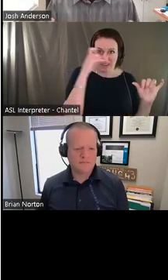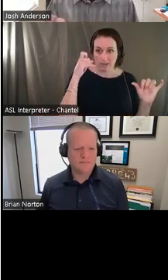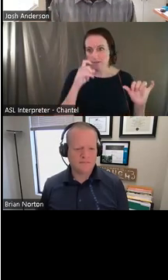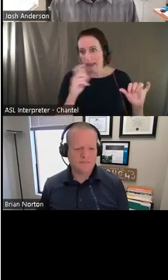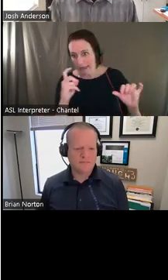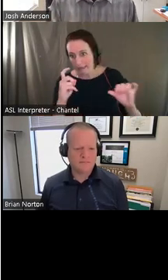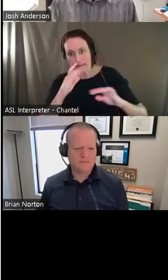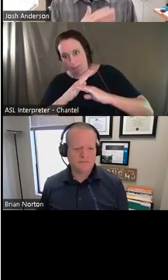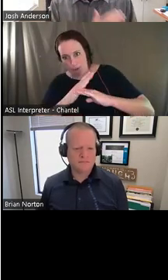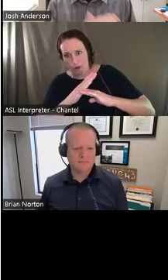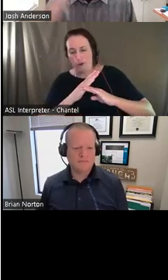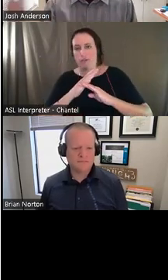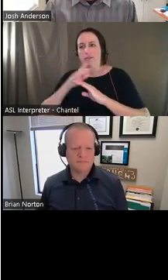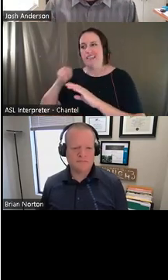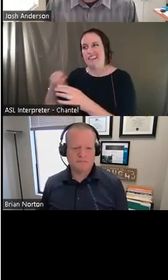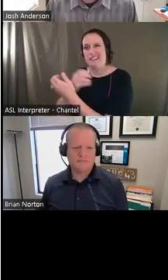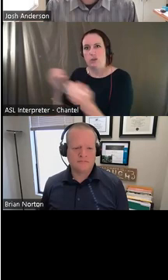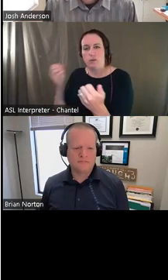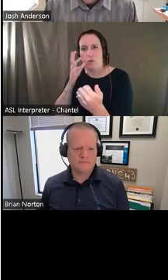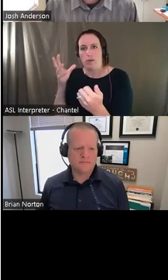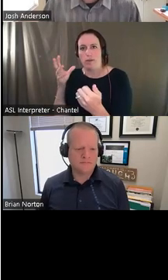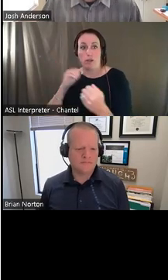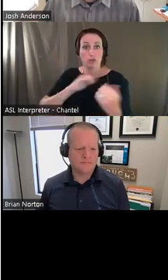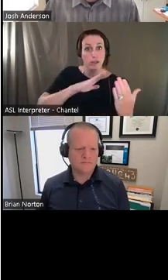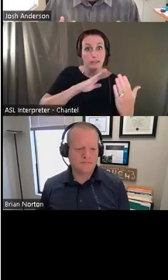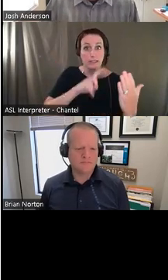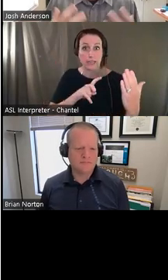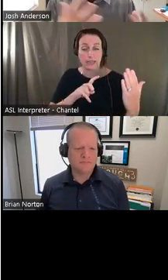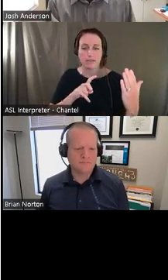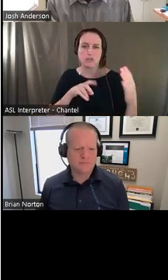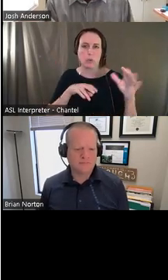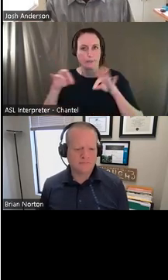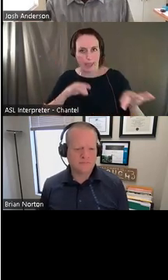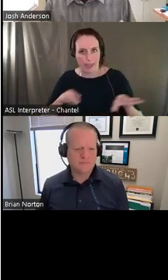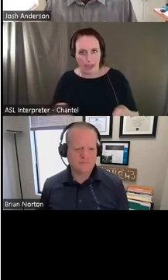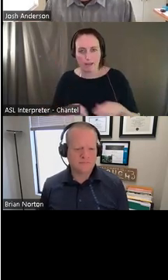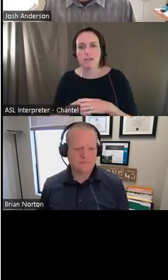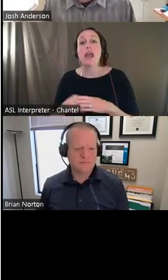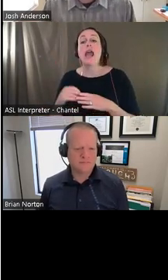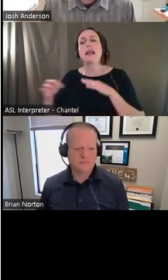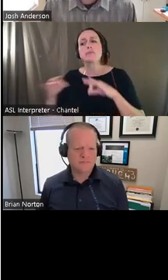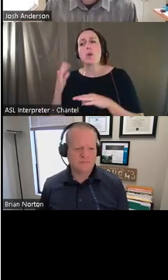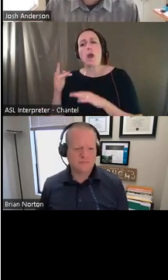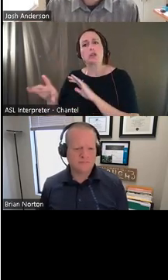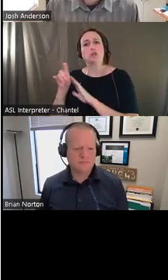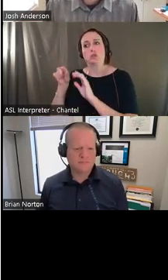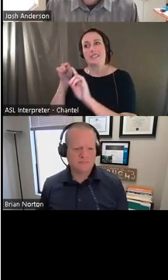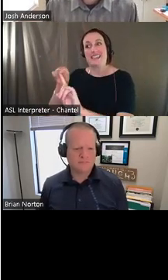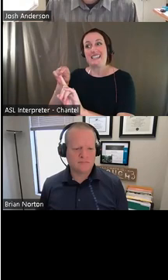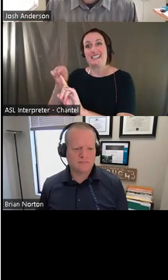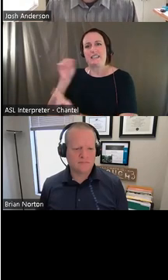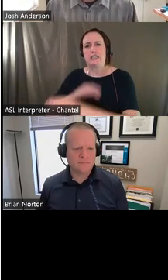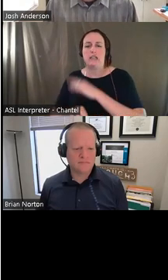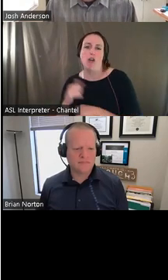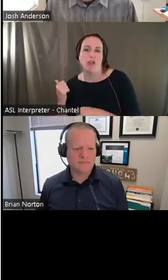here's how this piece of equipment meets that need and why we're going with that one over something else. So really all